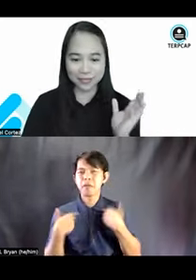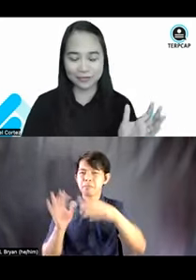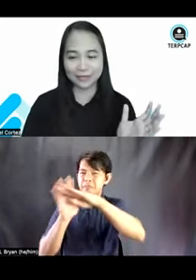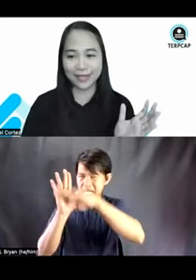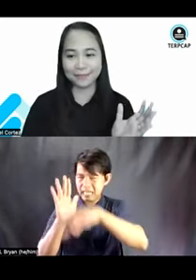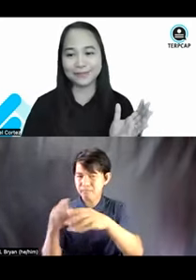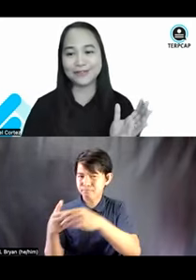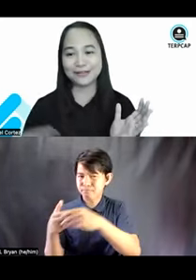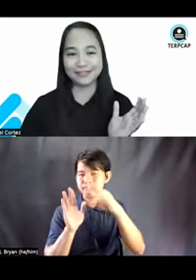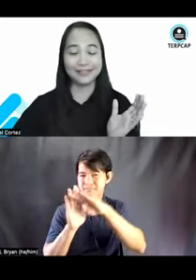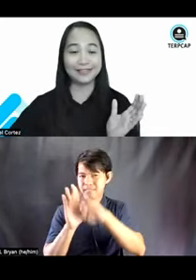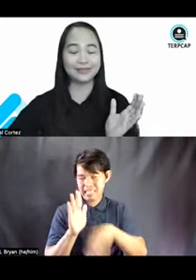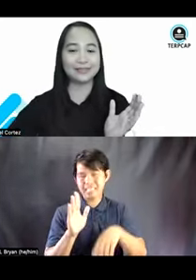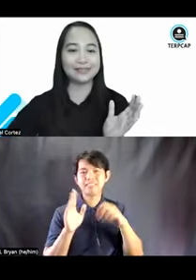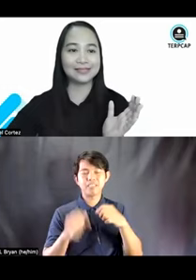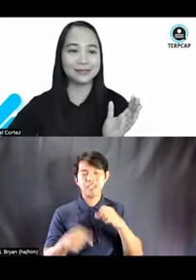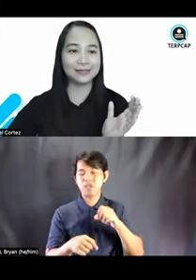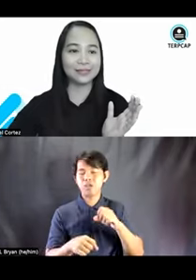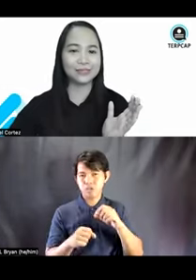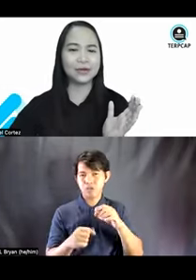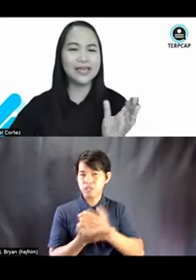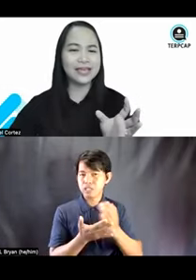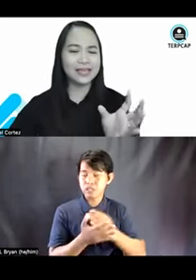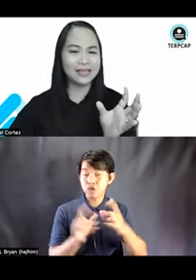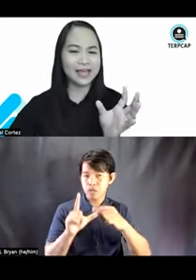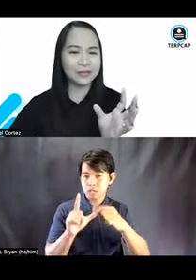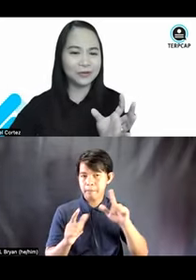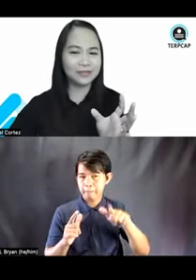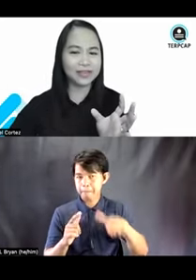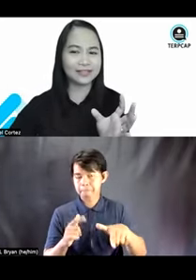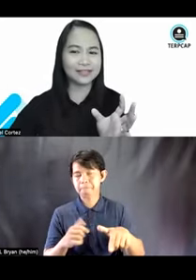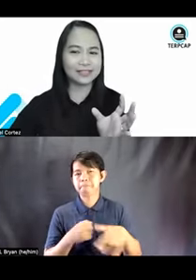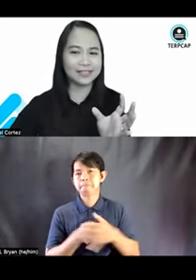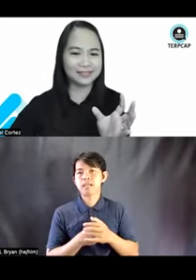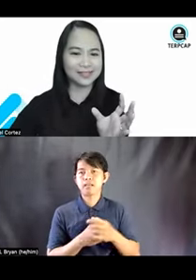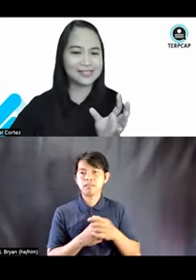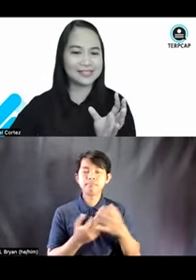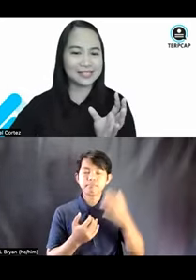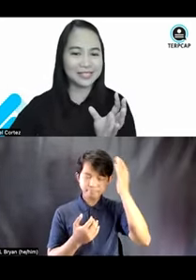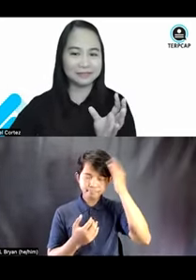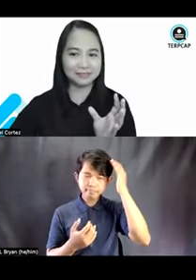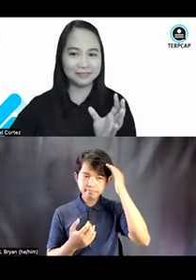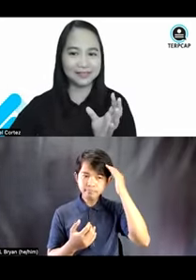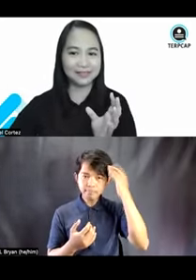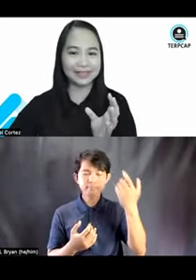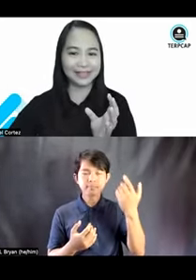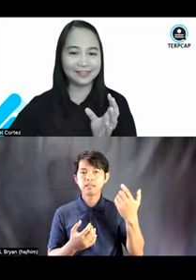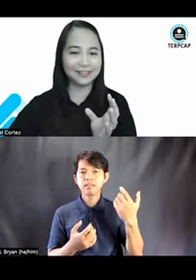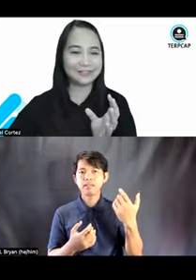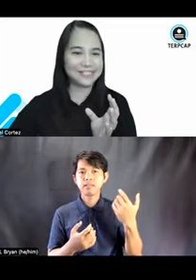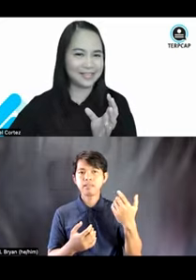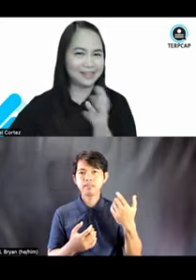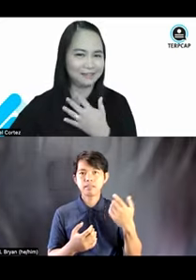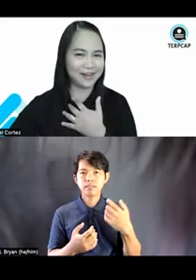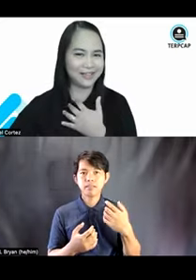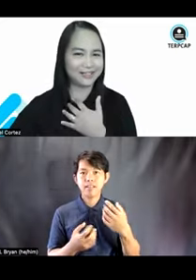as mentioned, I'll be happy to share the link to this later on. So, I know that it does seem like a